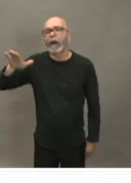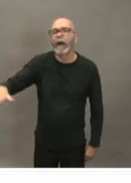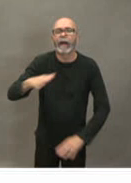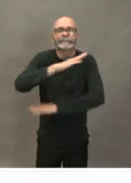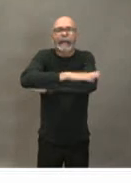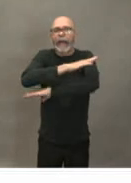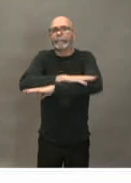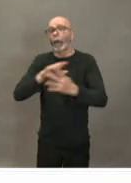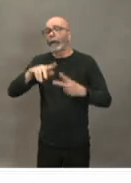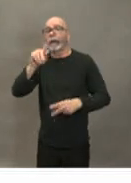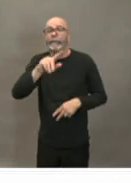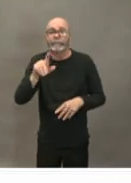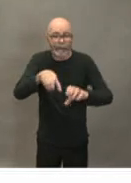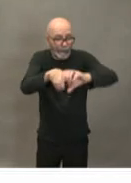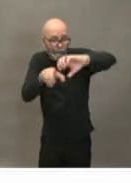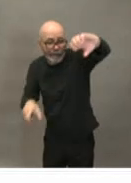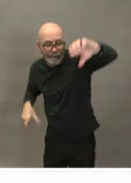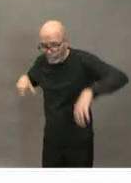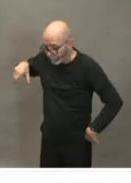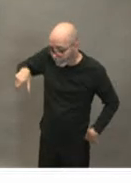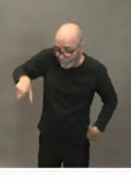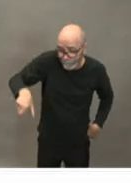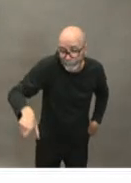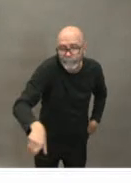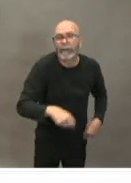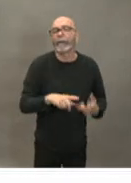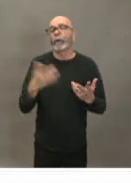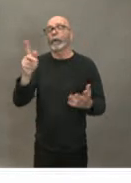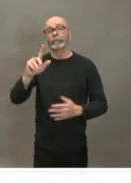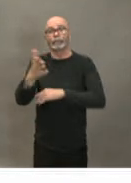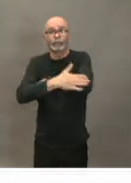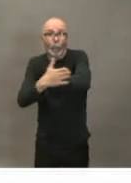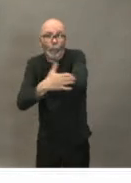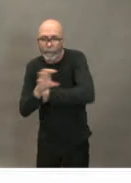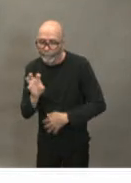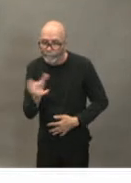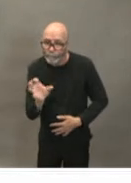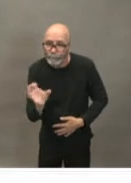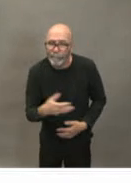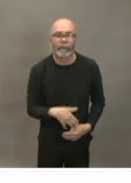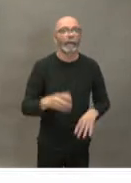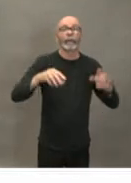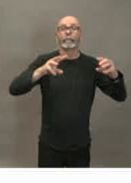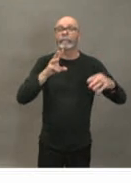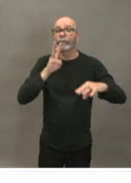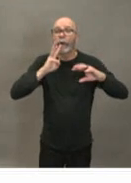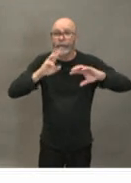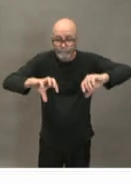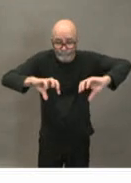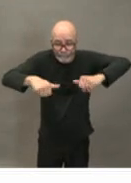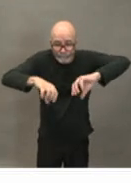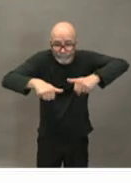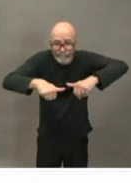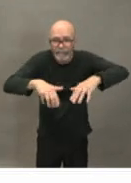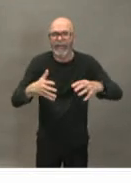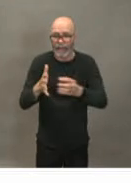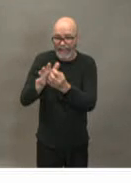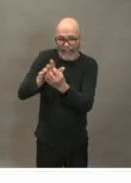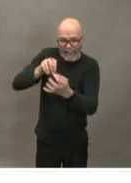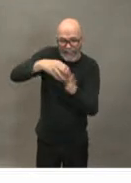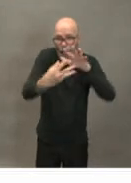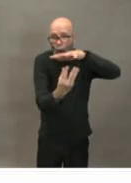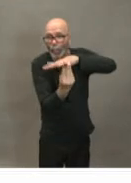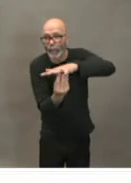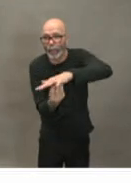railing a door knob a a sink or a tap somebody else comes along and puts their hands on that same surface